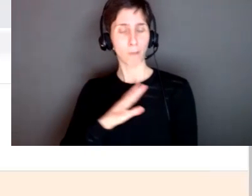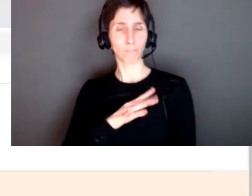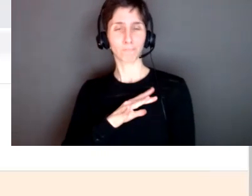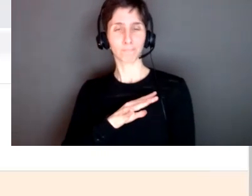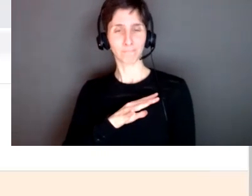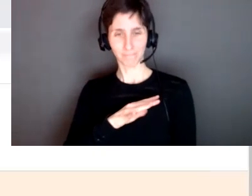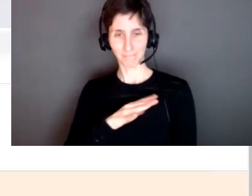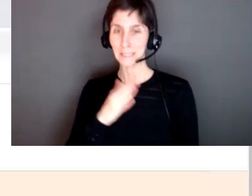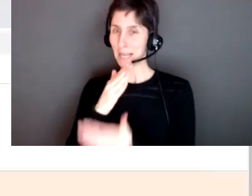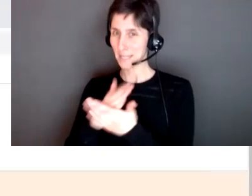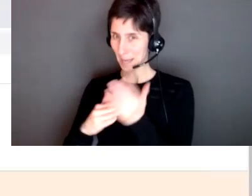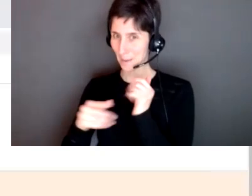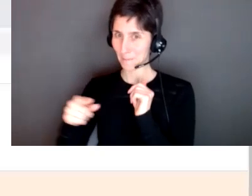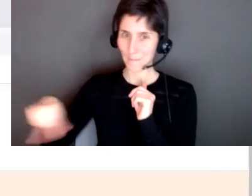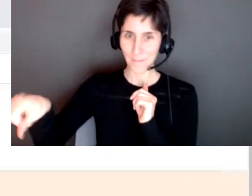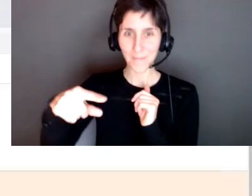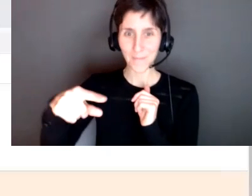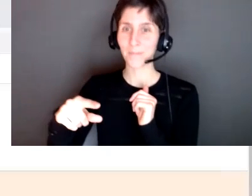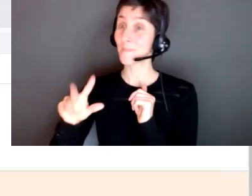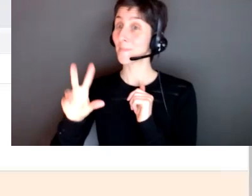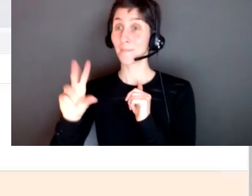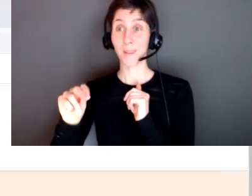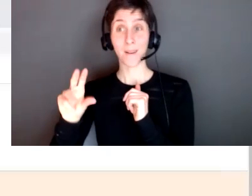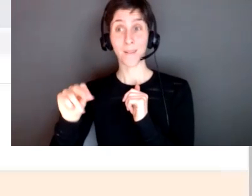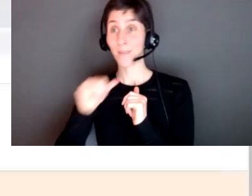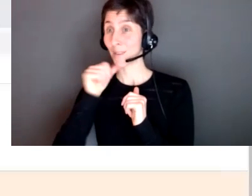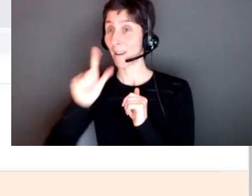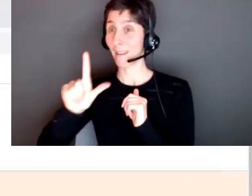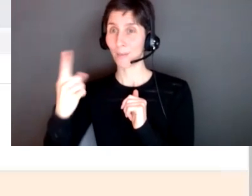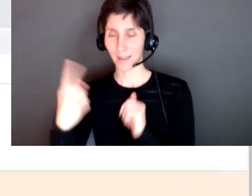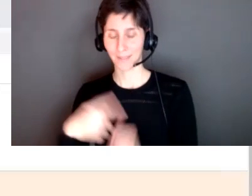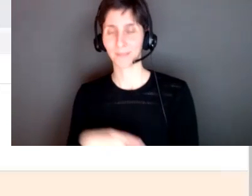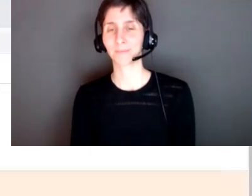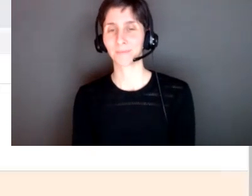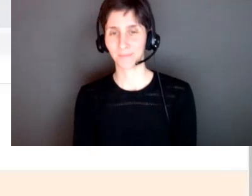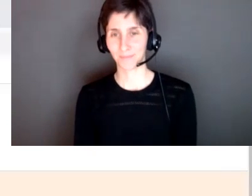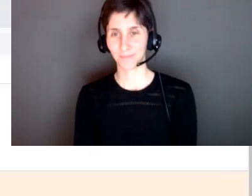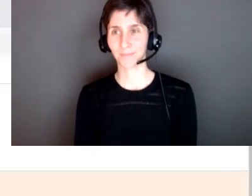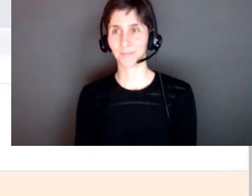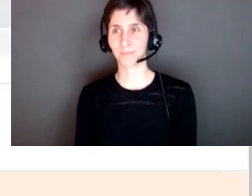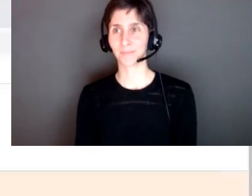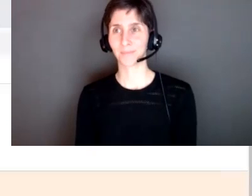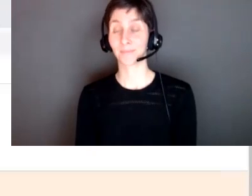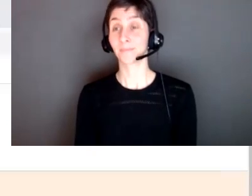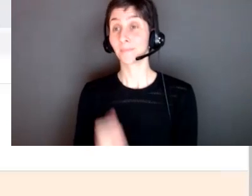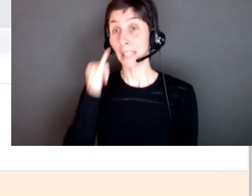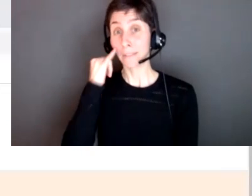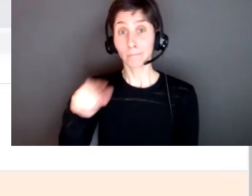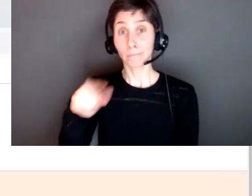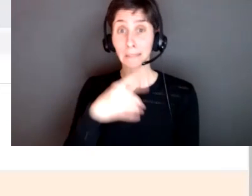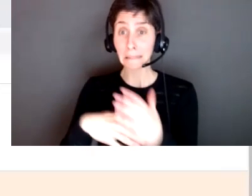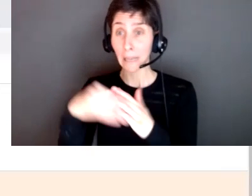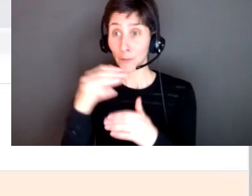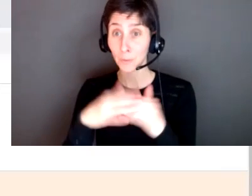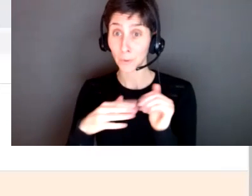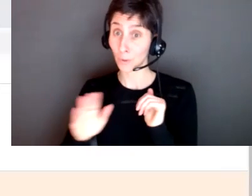have a few of us who said no so if you want to just write in the chat if you are comfortable you know